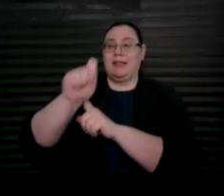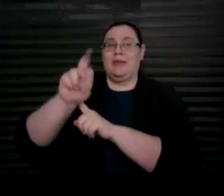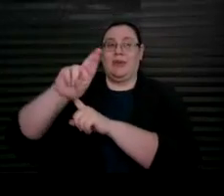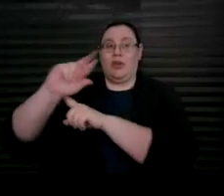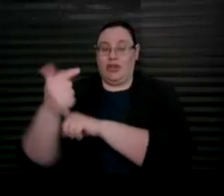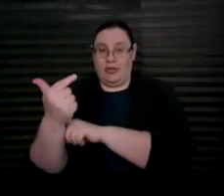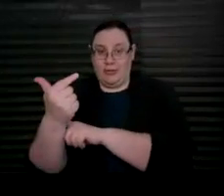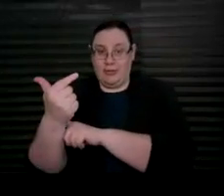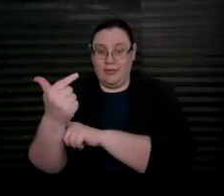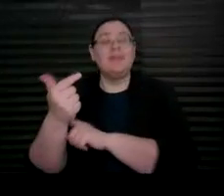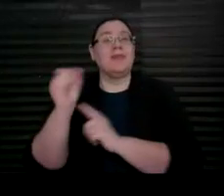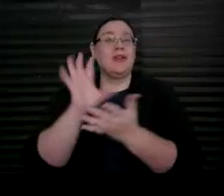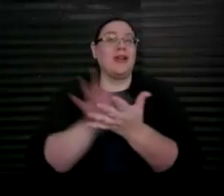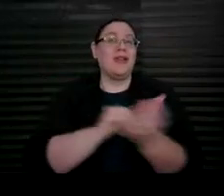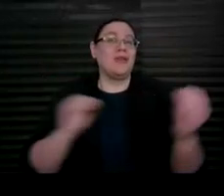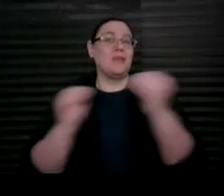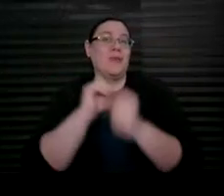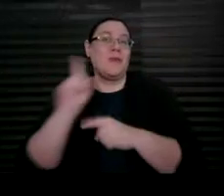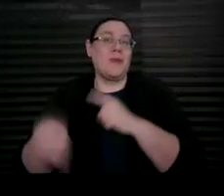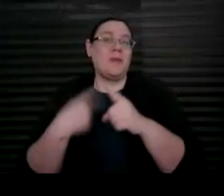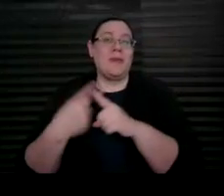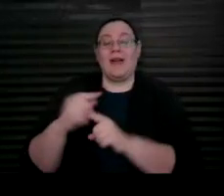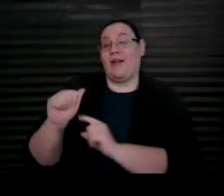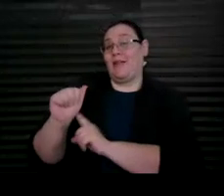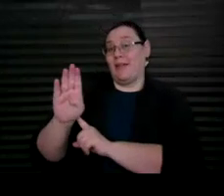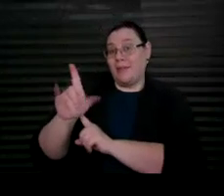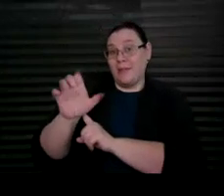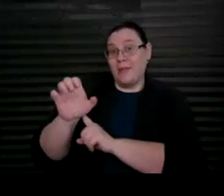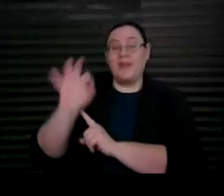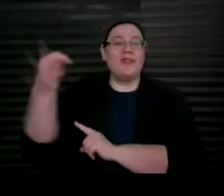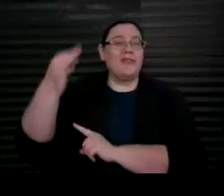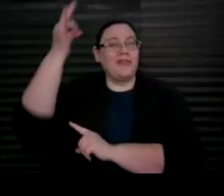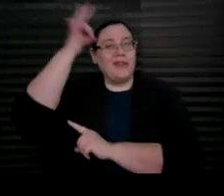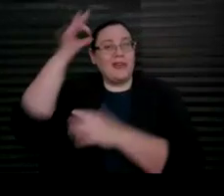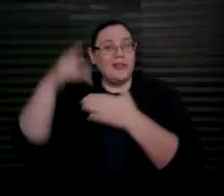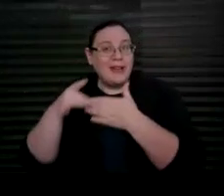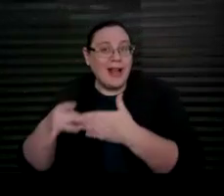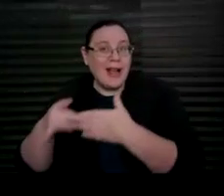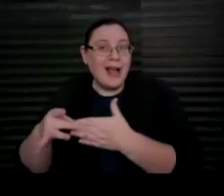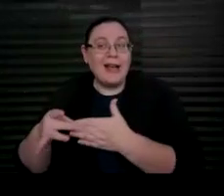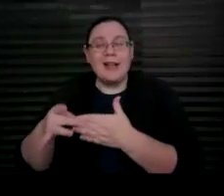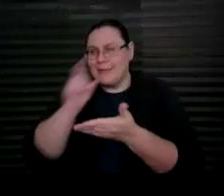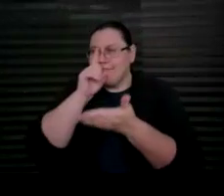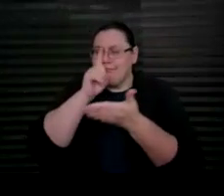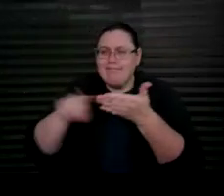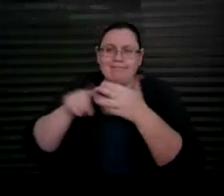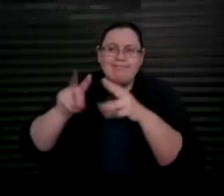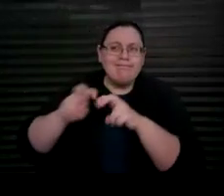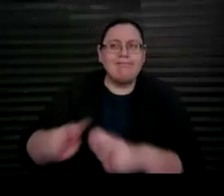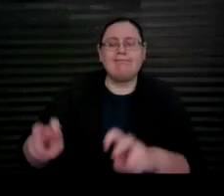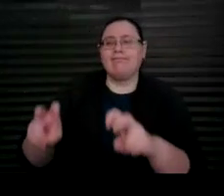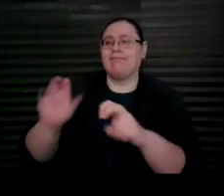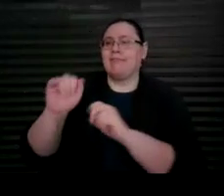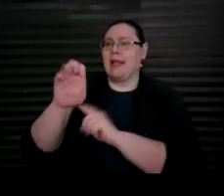to learn more about ABLE federal guidance, to explore ABLE plan comparison